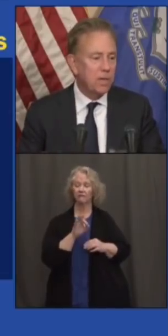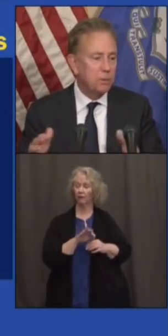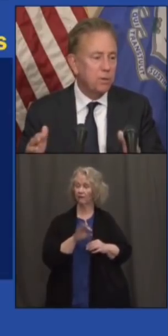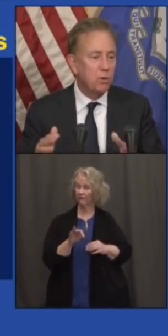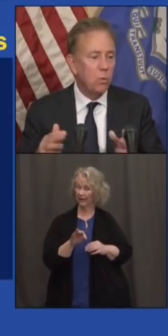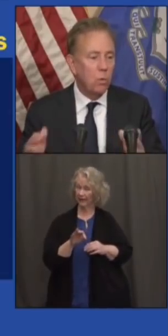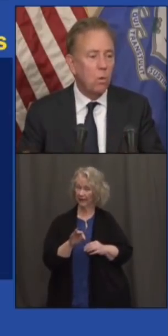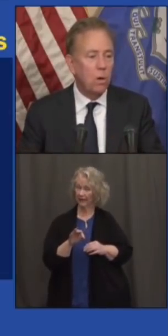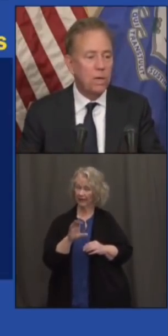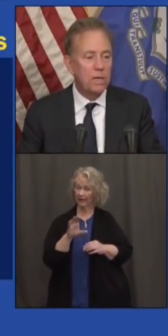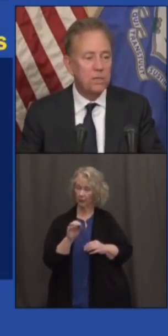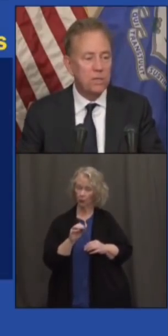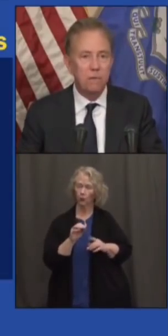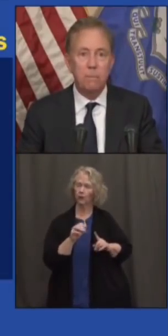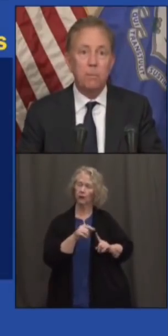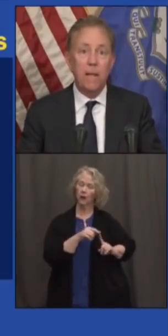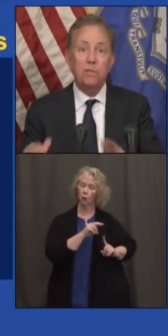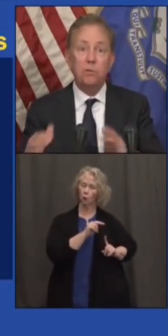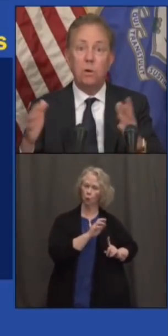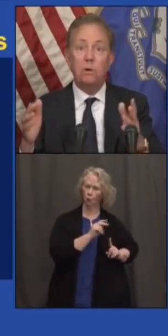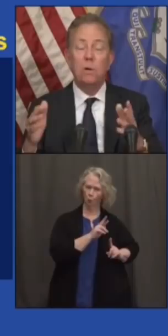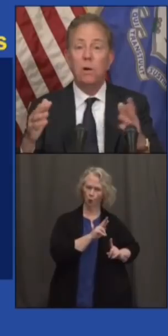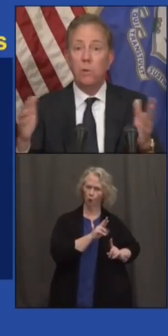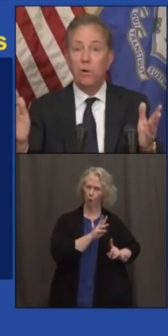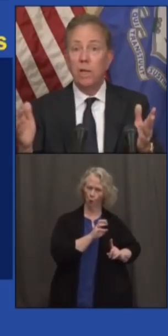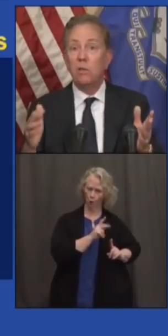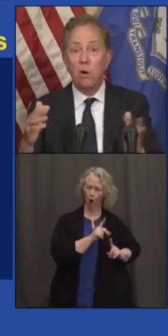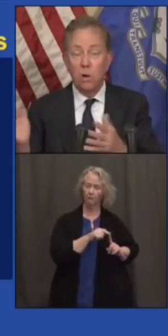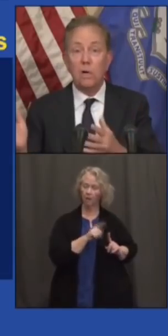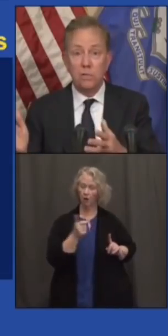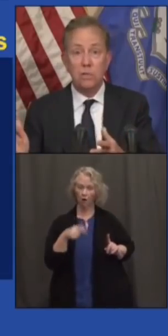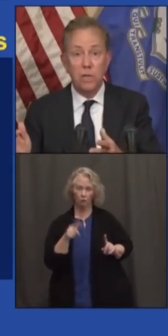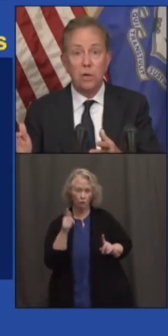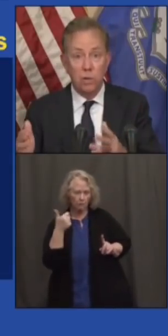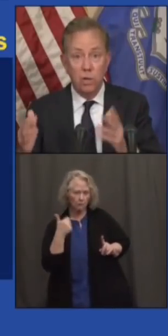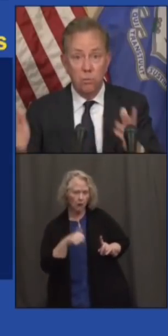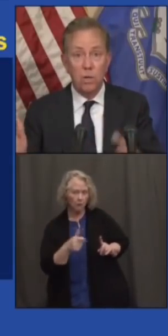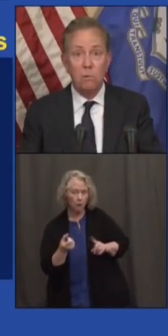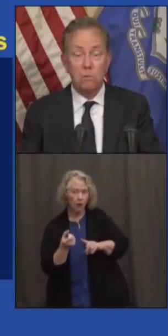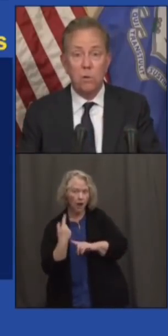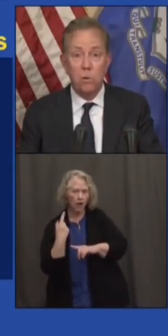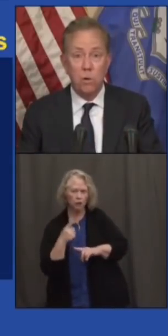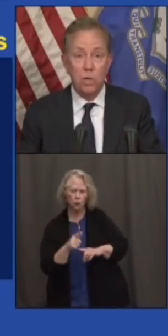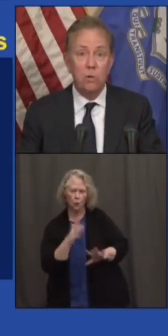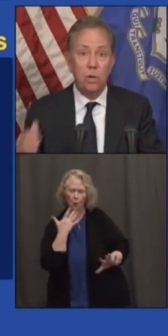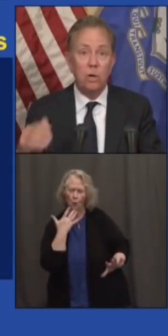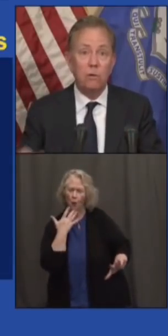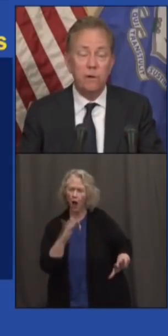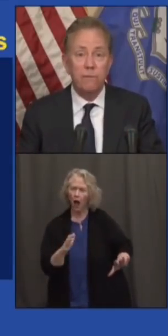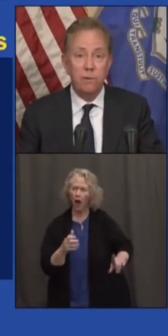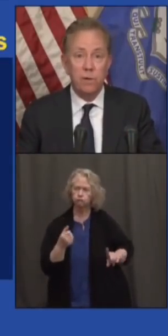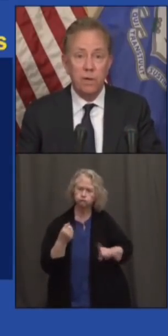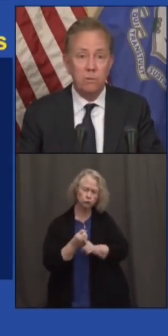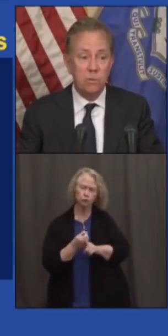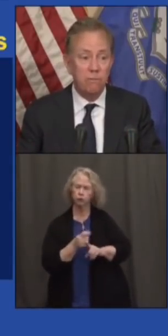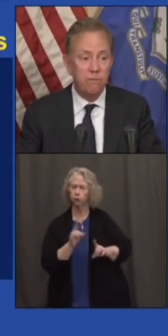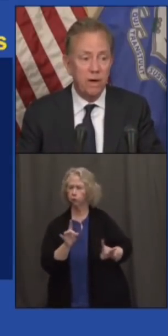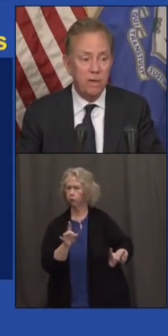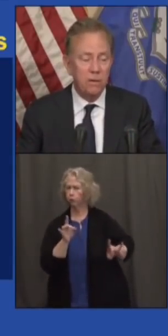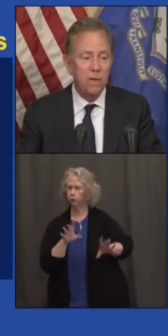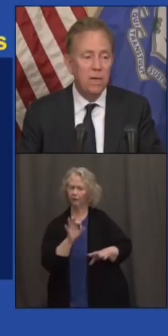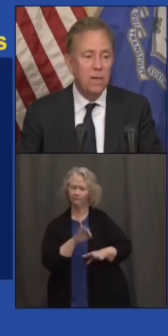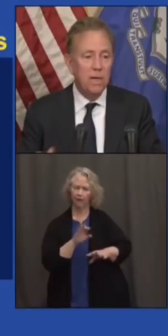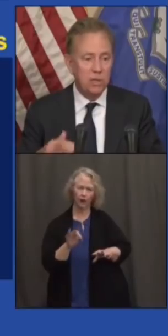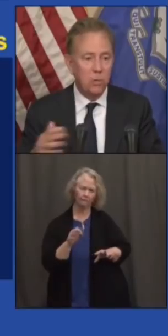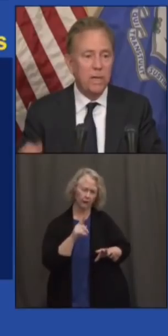with the exception of Norwalk, is, remember, that's where we were hit the hardest a year ago. Want to know what was going on a year ago? Fairfield County was on